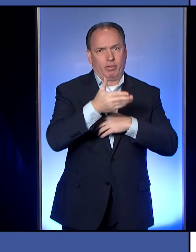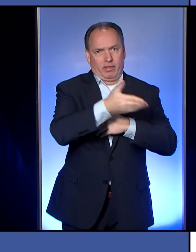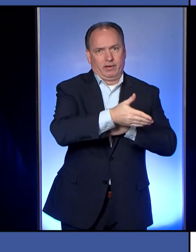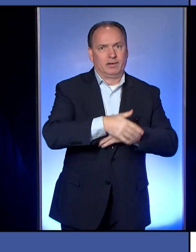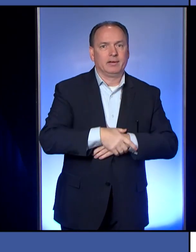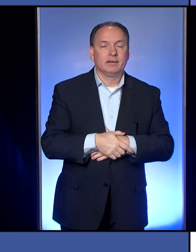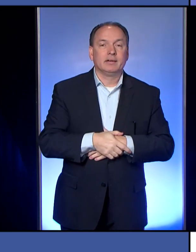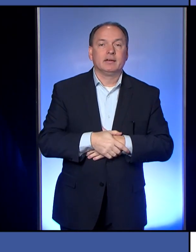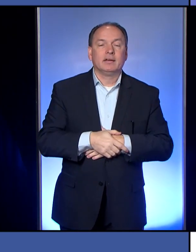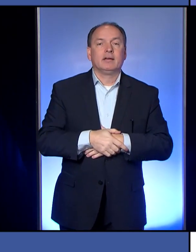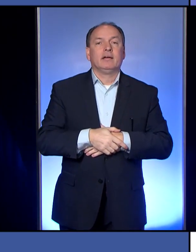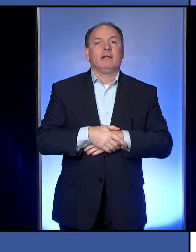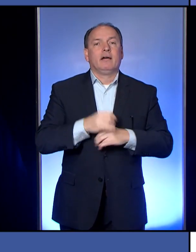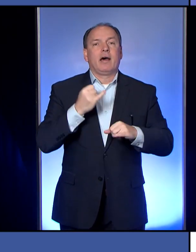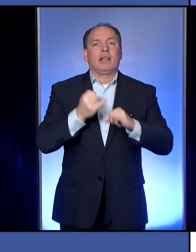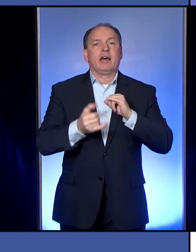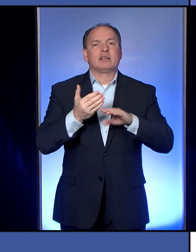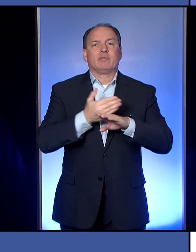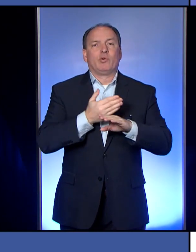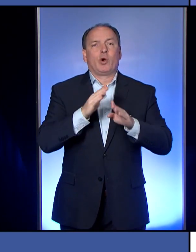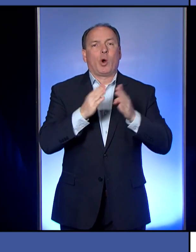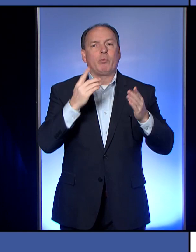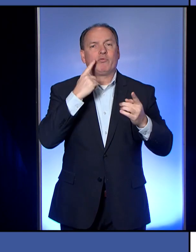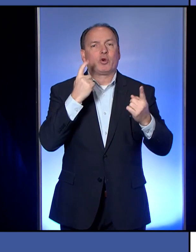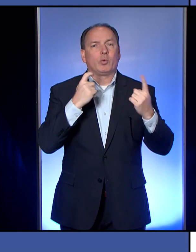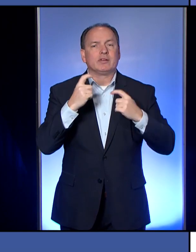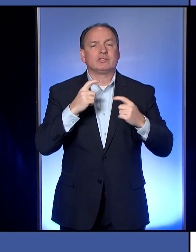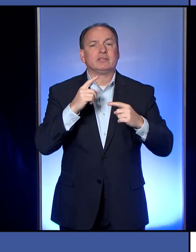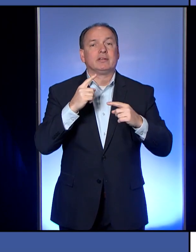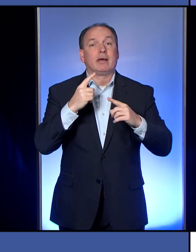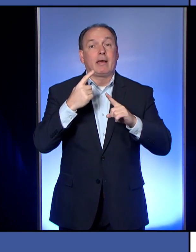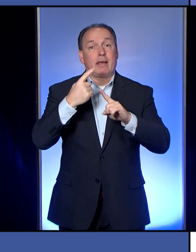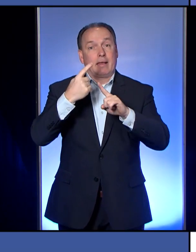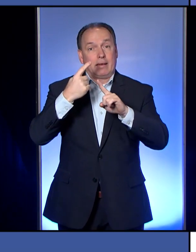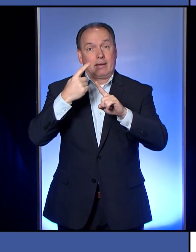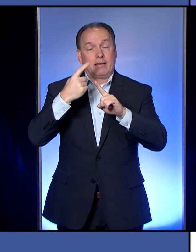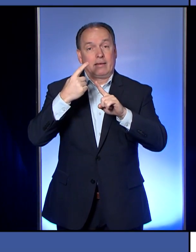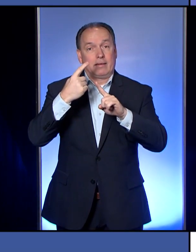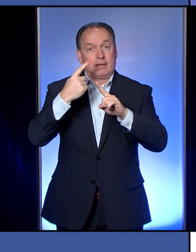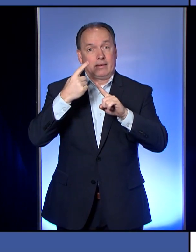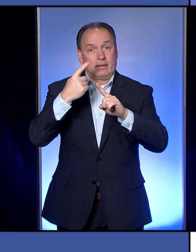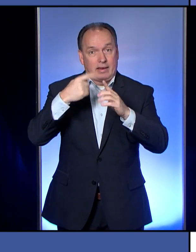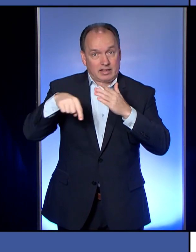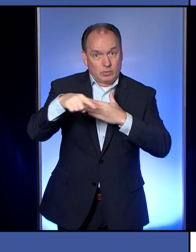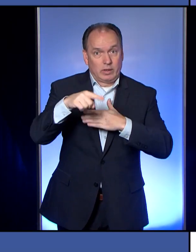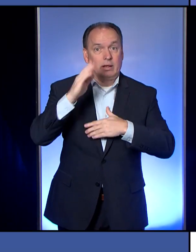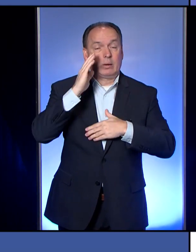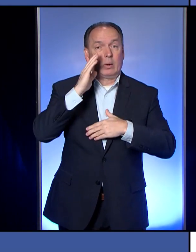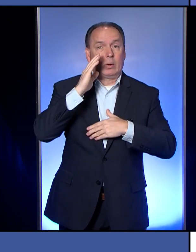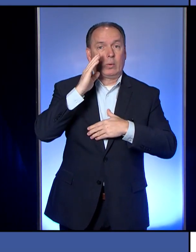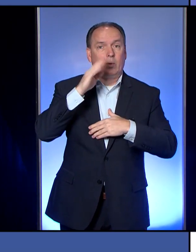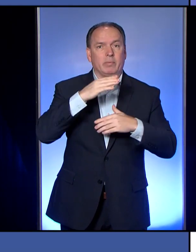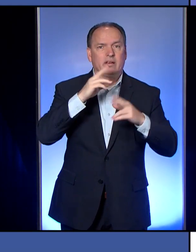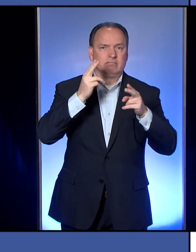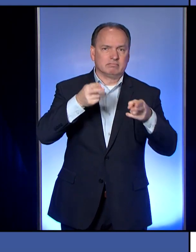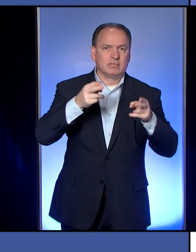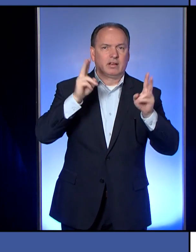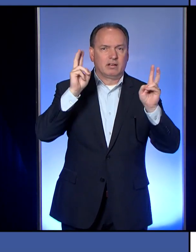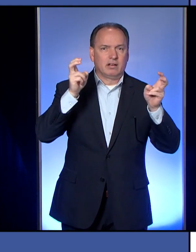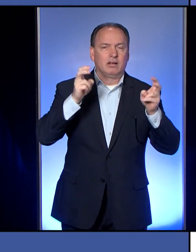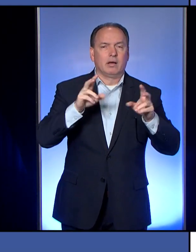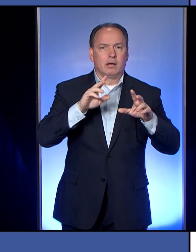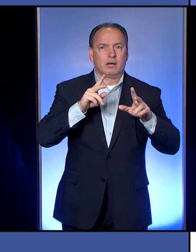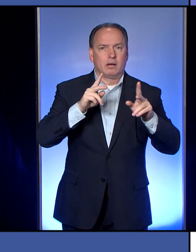And lastly, before I go to the questions, next month is, or next, I'm sorry, next week is Public Health Week.